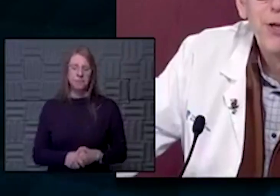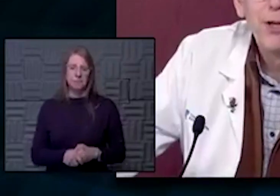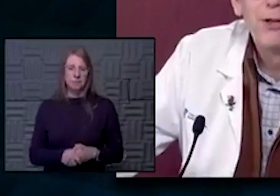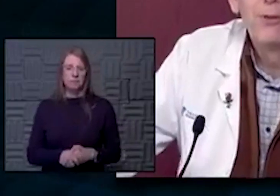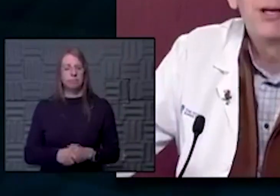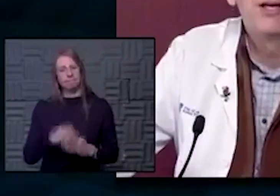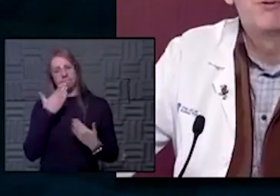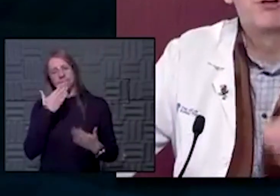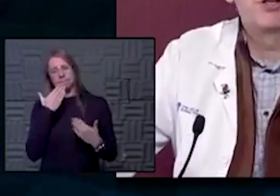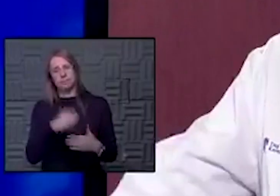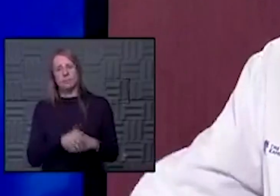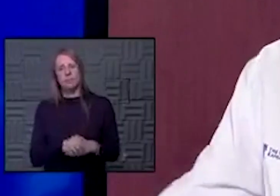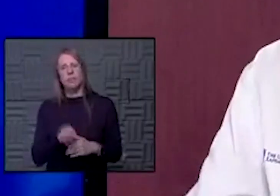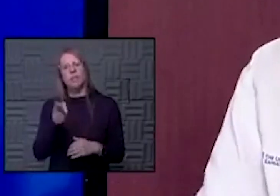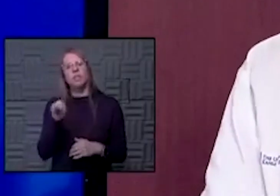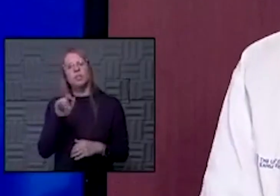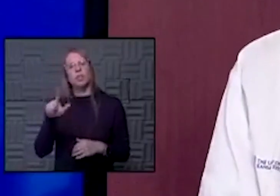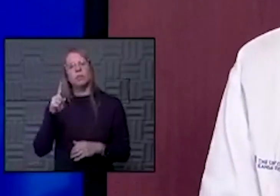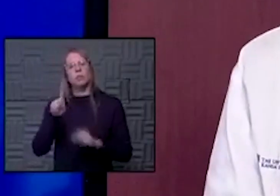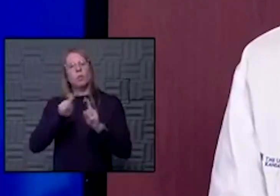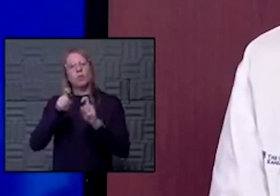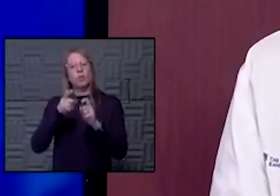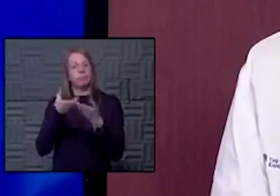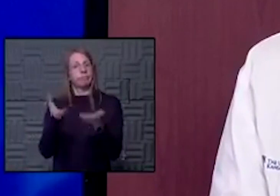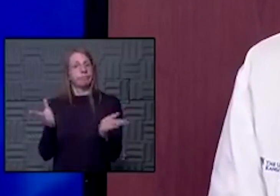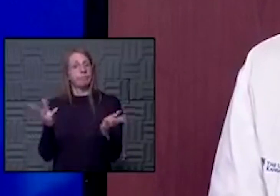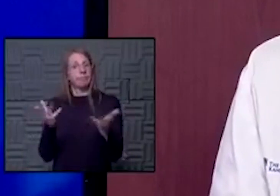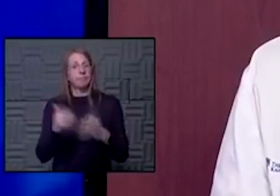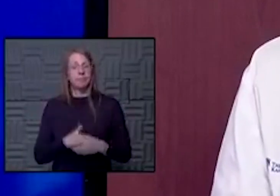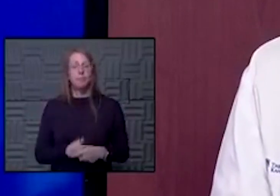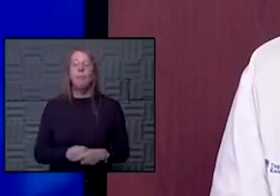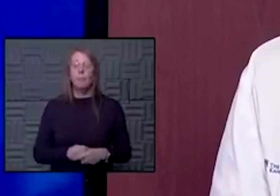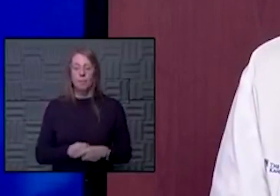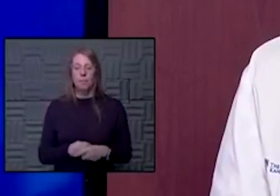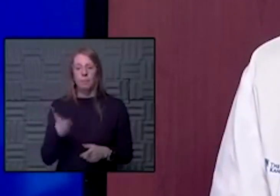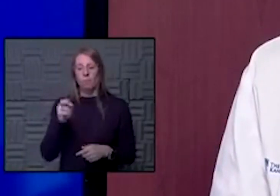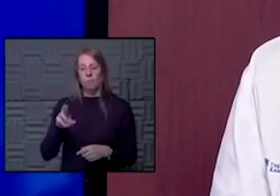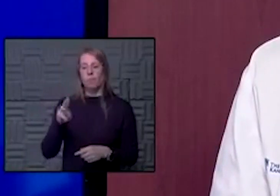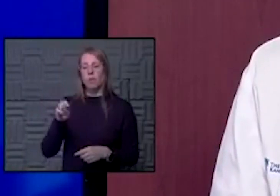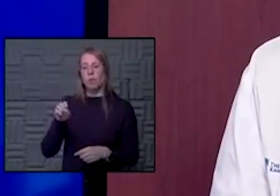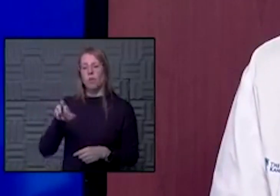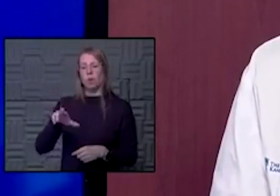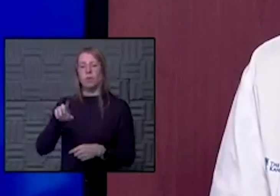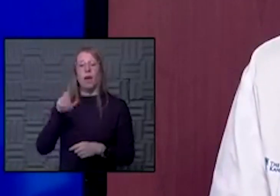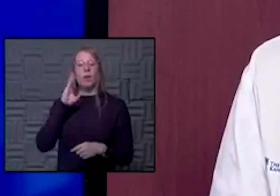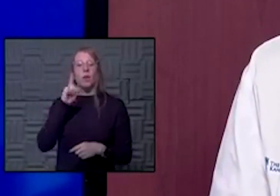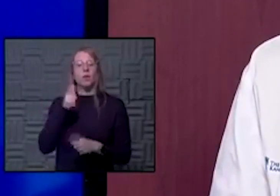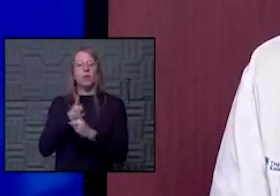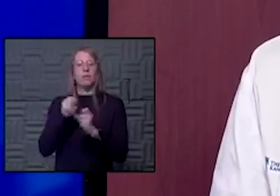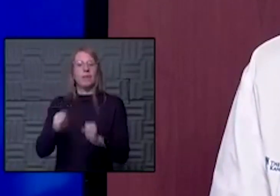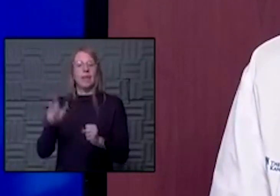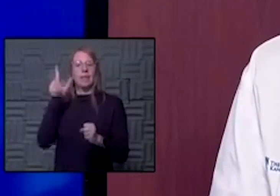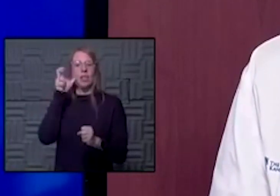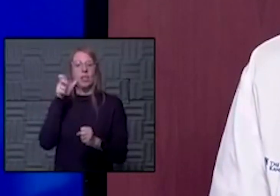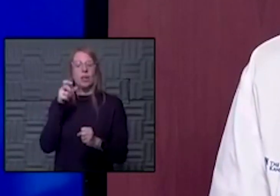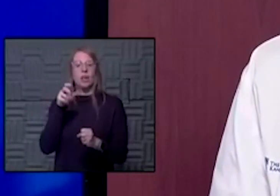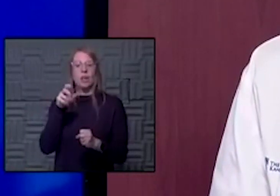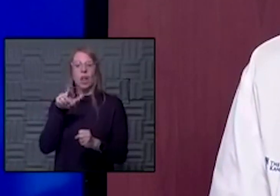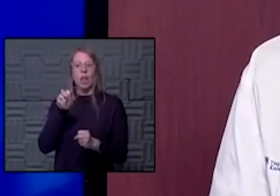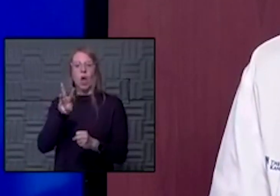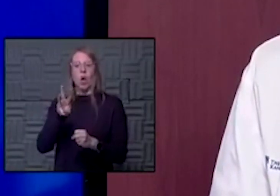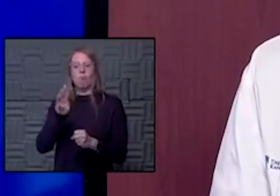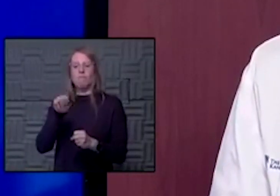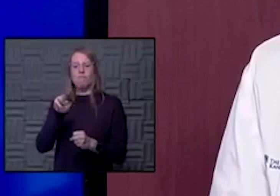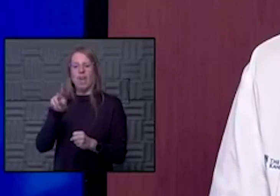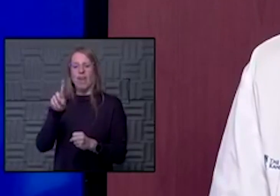Okay. Well, thank you. Well, Jill, let's see what questions we have out there. Yeah. And Dr. Bossier, know that you can hear me. You have low bandwidth and we're